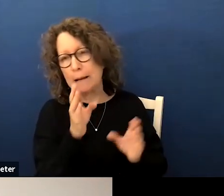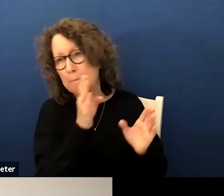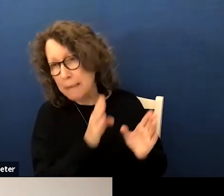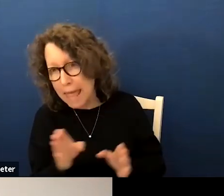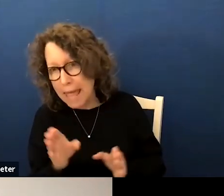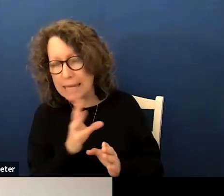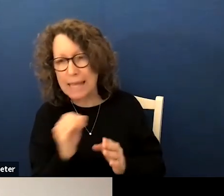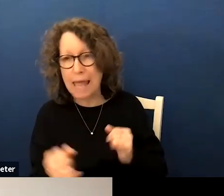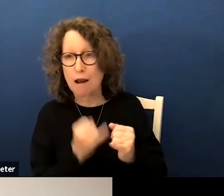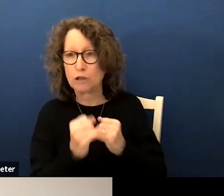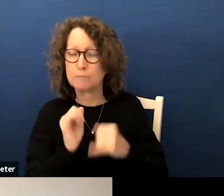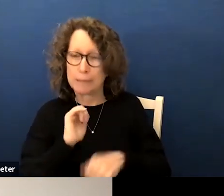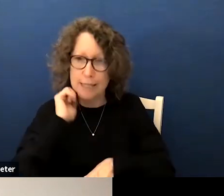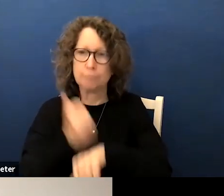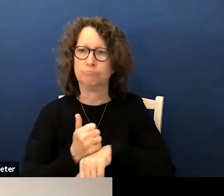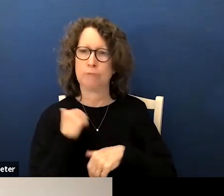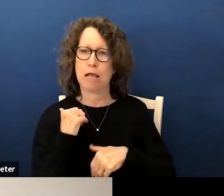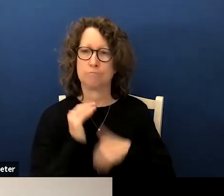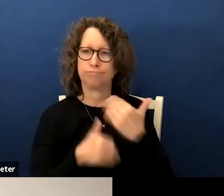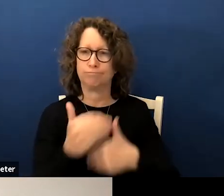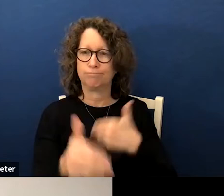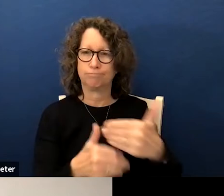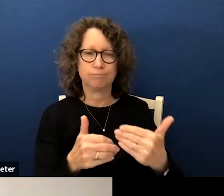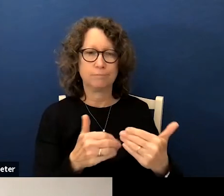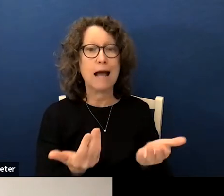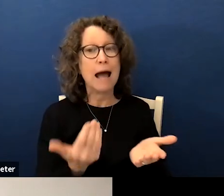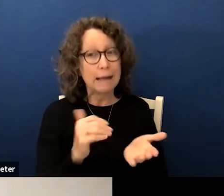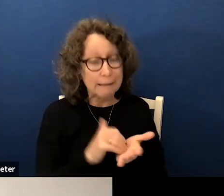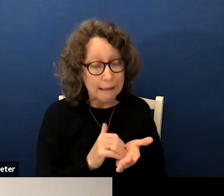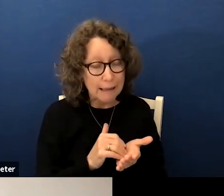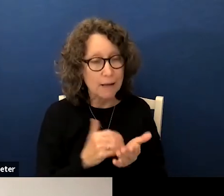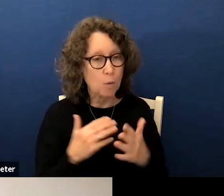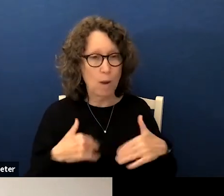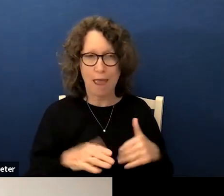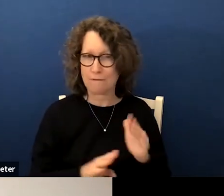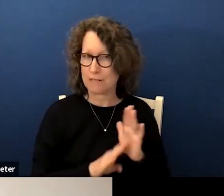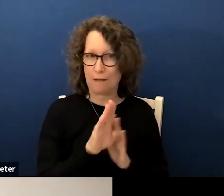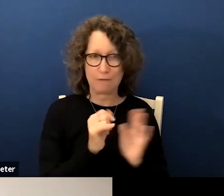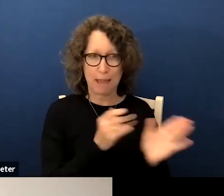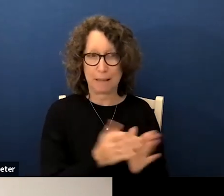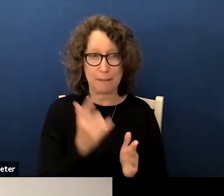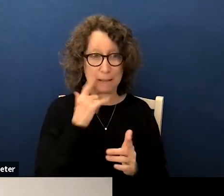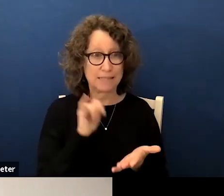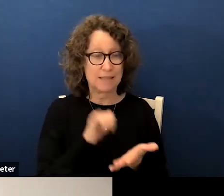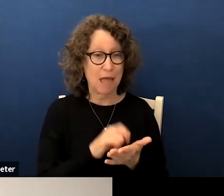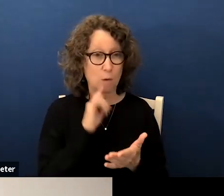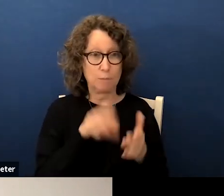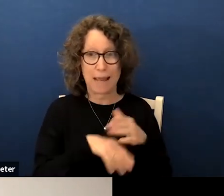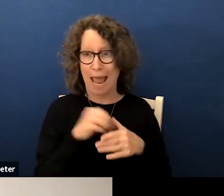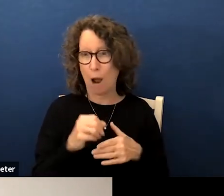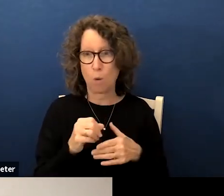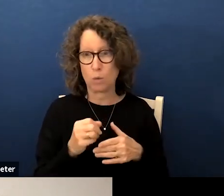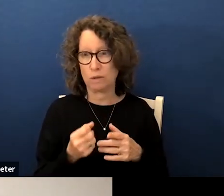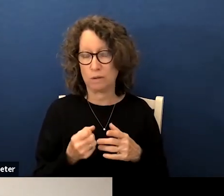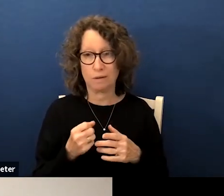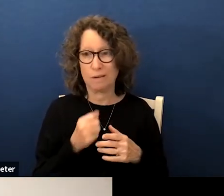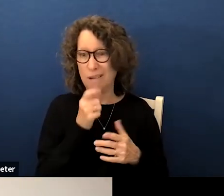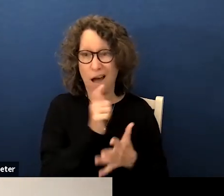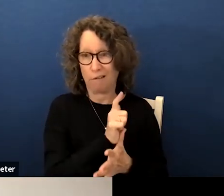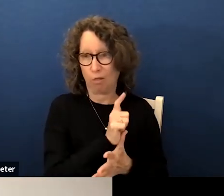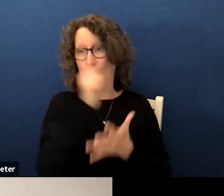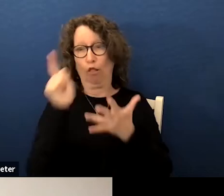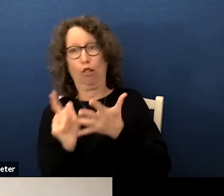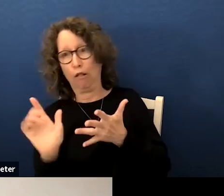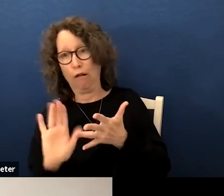and ultimately executing um again we haven't developed that plan because that would be out of order but we do have